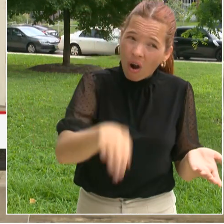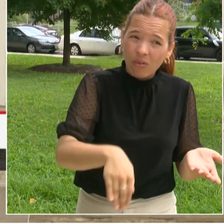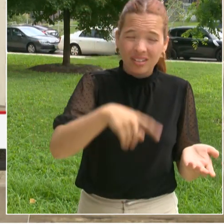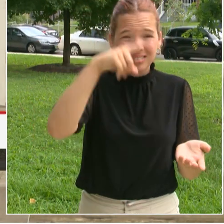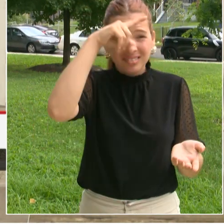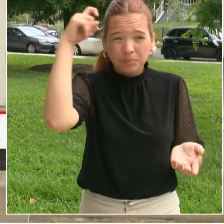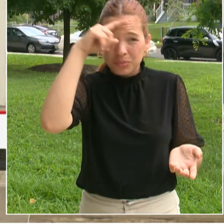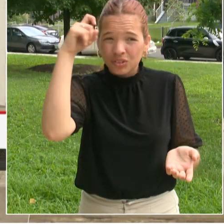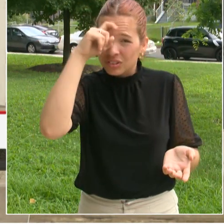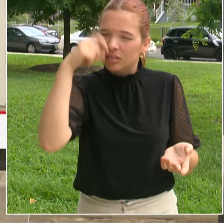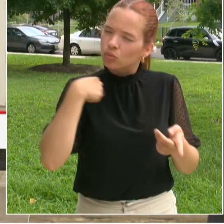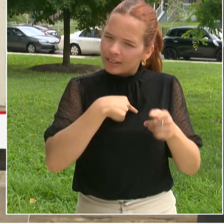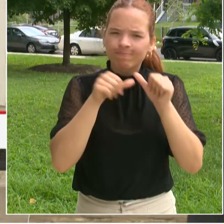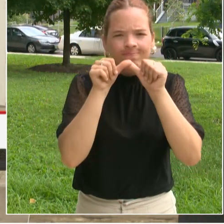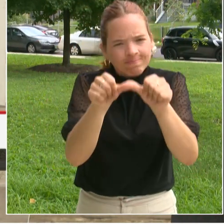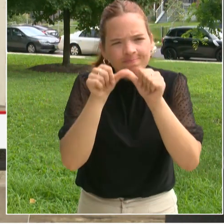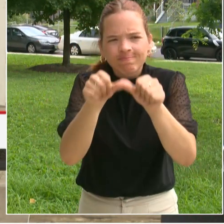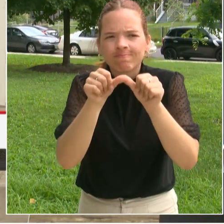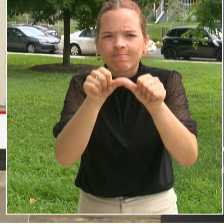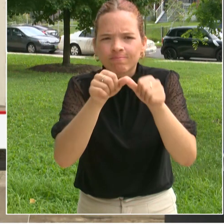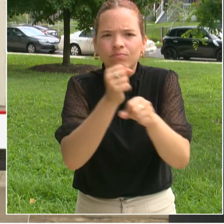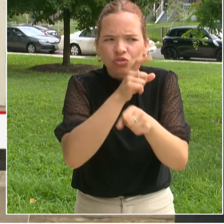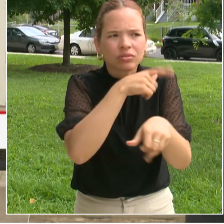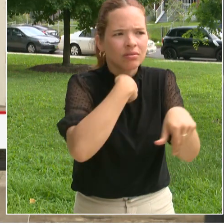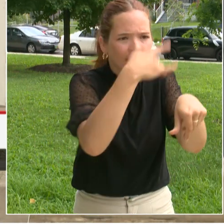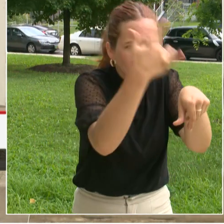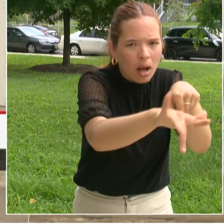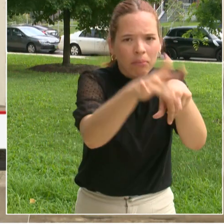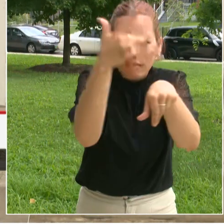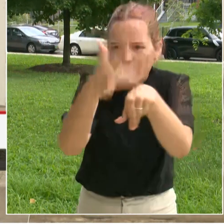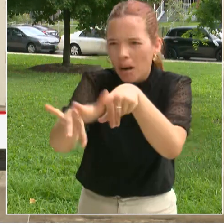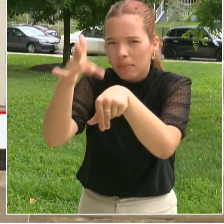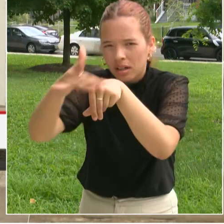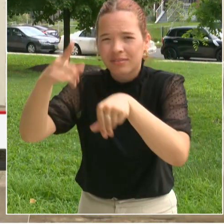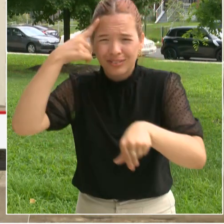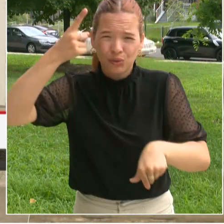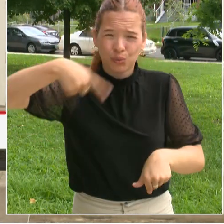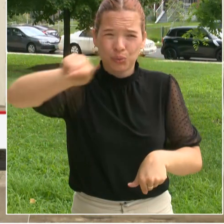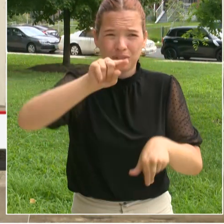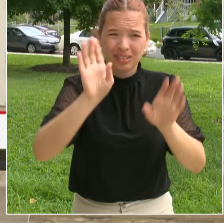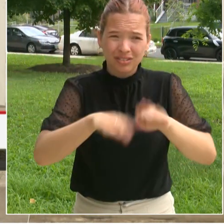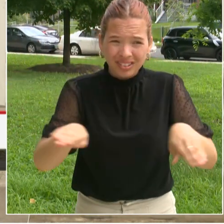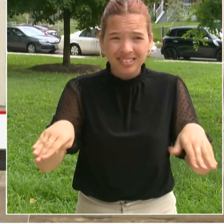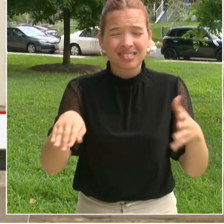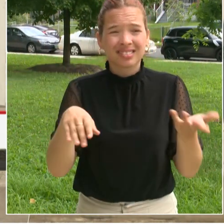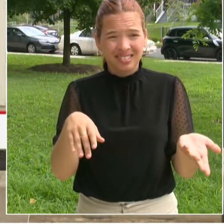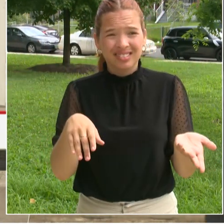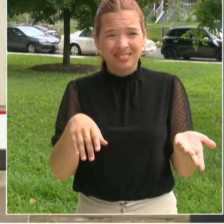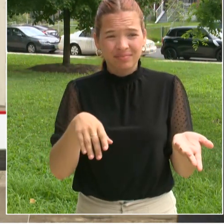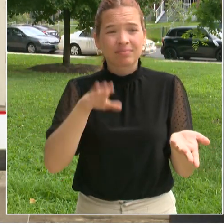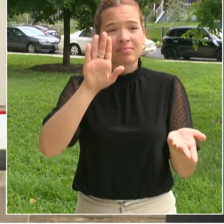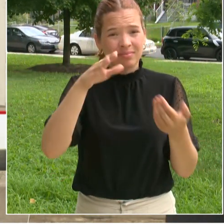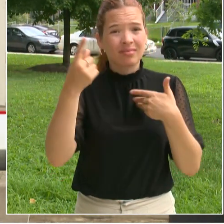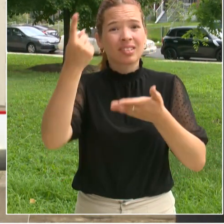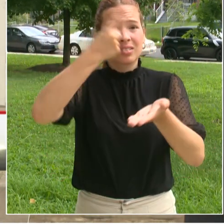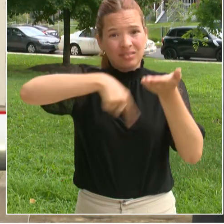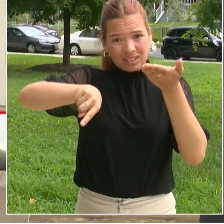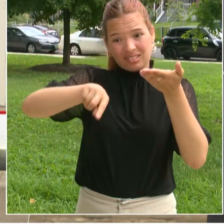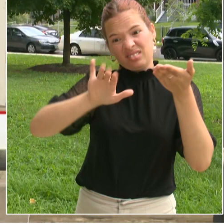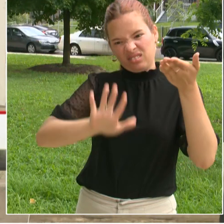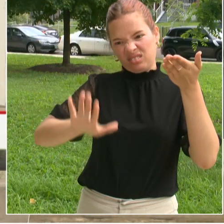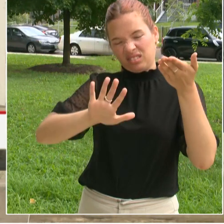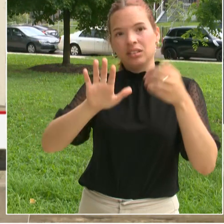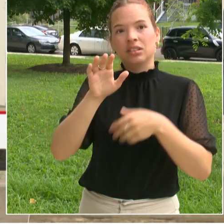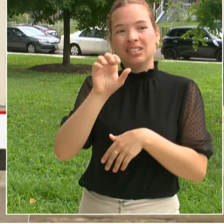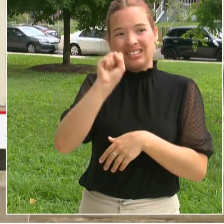MedStar's Mobile Medical Clinic will be at Potomac Gardens in Southeast. Children's Nationals Mobile Medical Unit will be at Richard